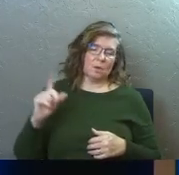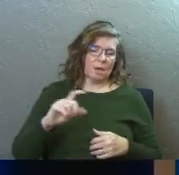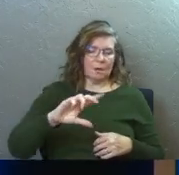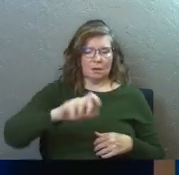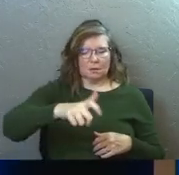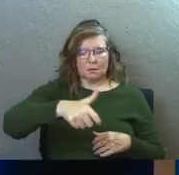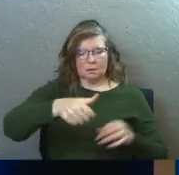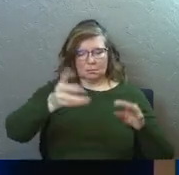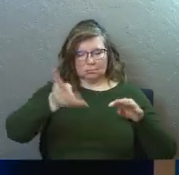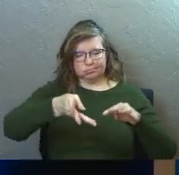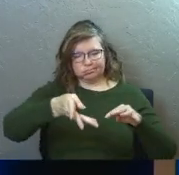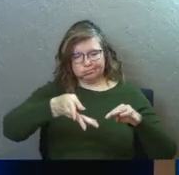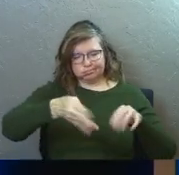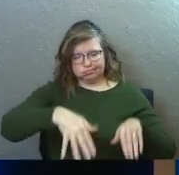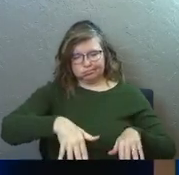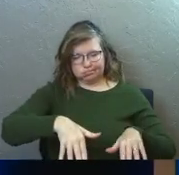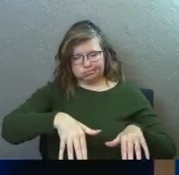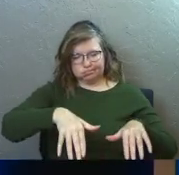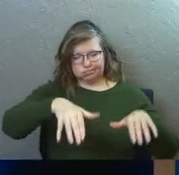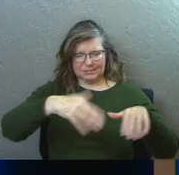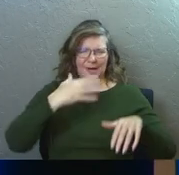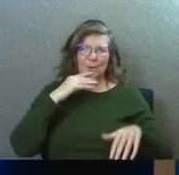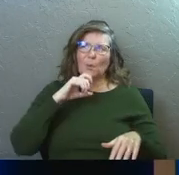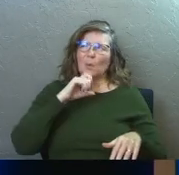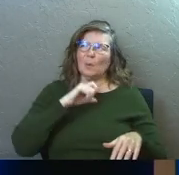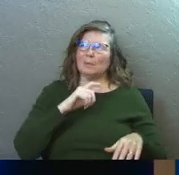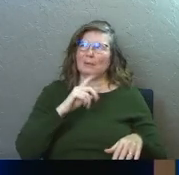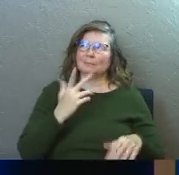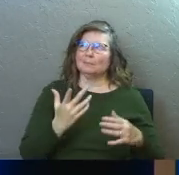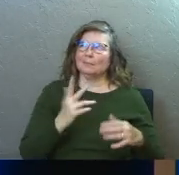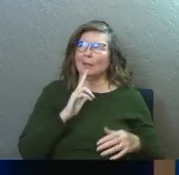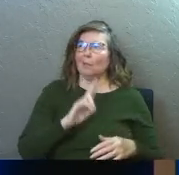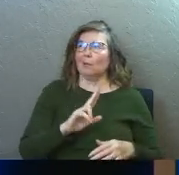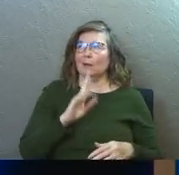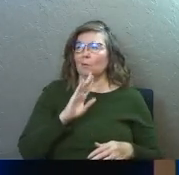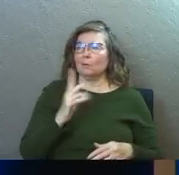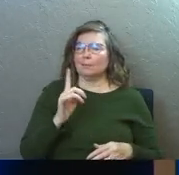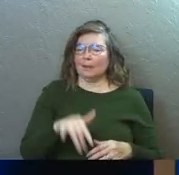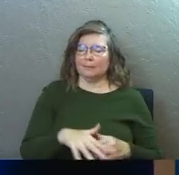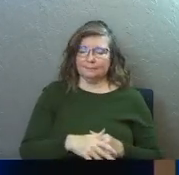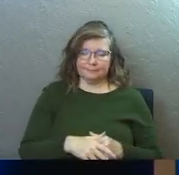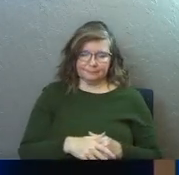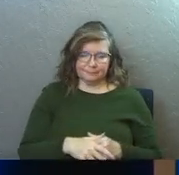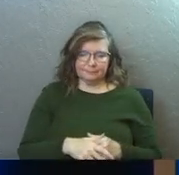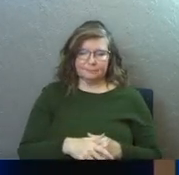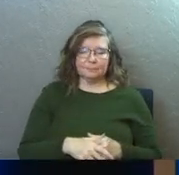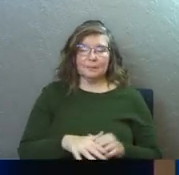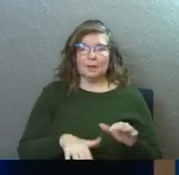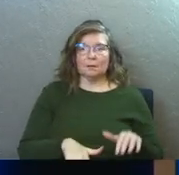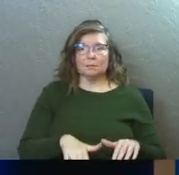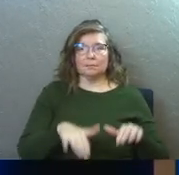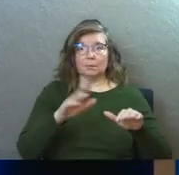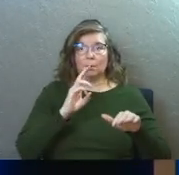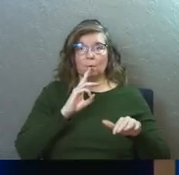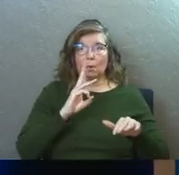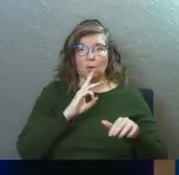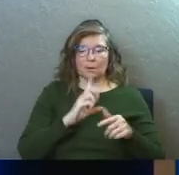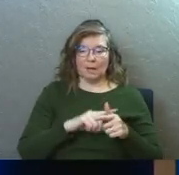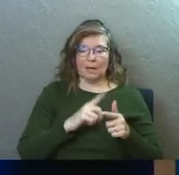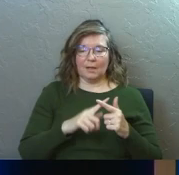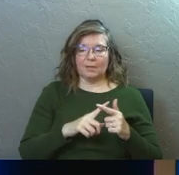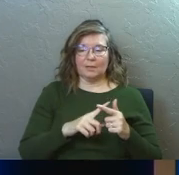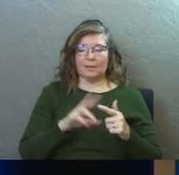and filled up the bathtub, you know. And I don't know how old he was. Had to have been like, you know, three, four, something like that. Filled up the water. And then